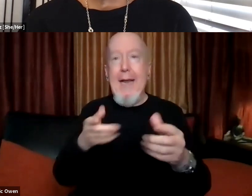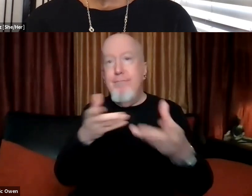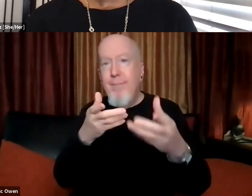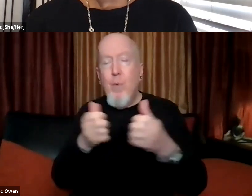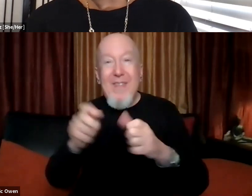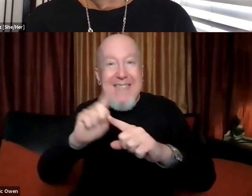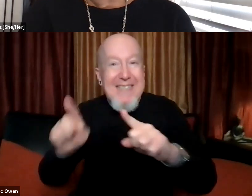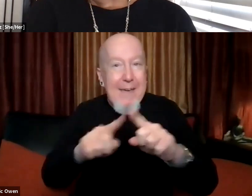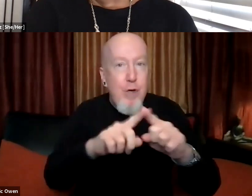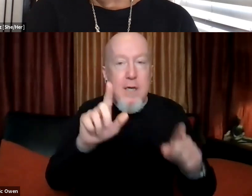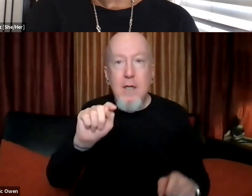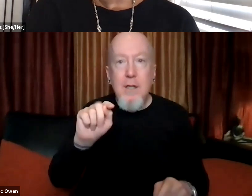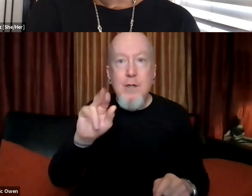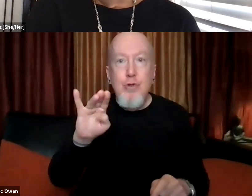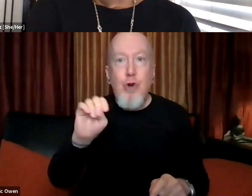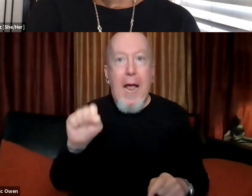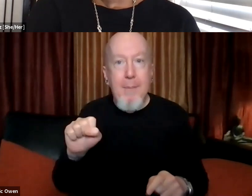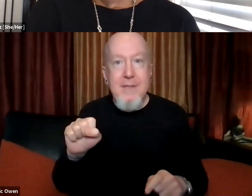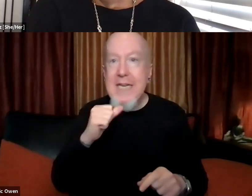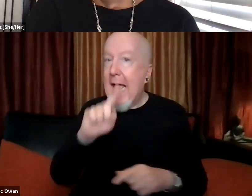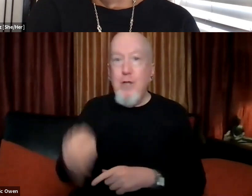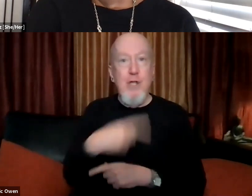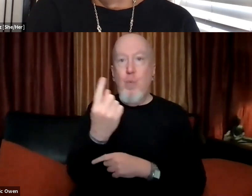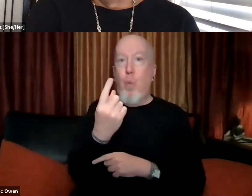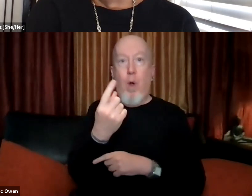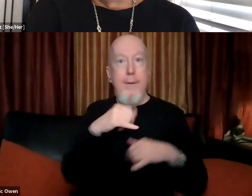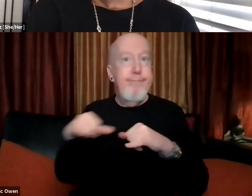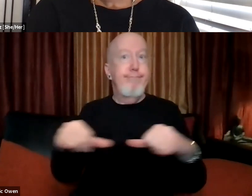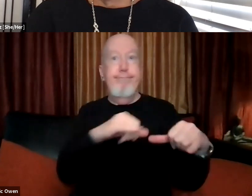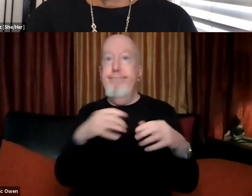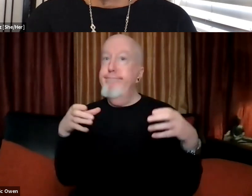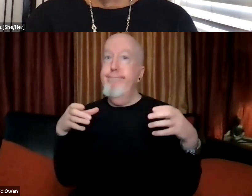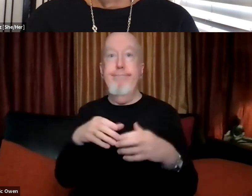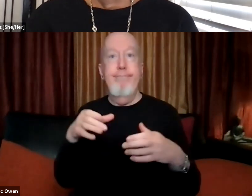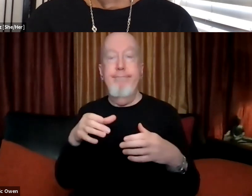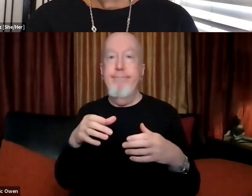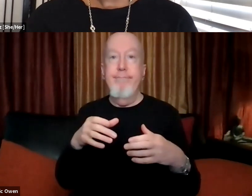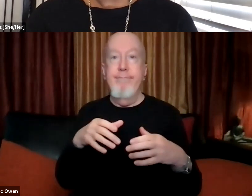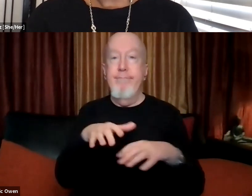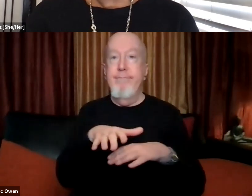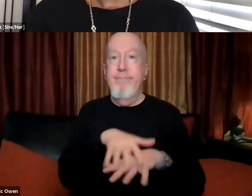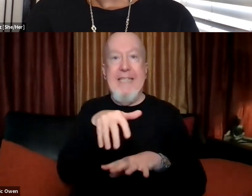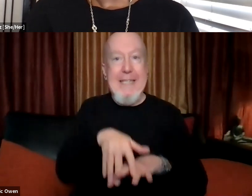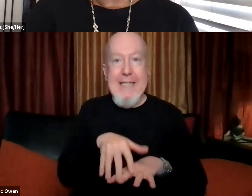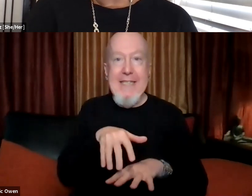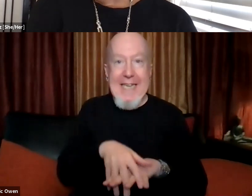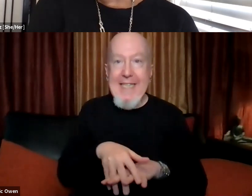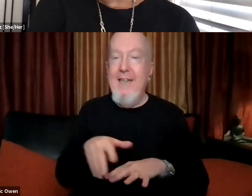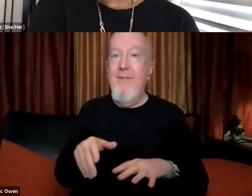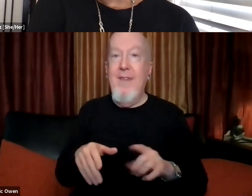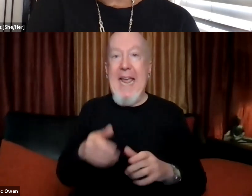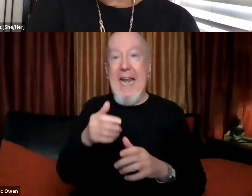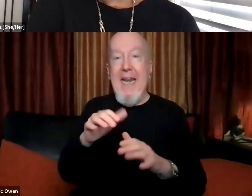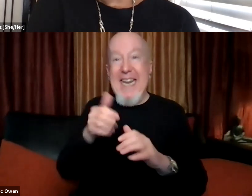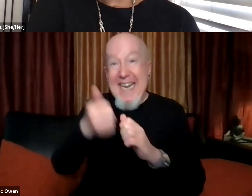Tribes are very different from one another and the way that they, uh, interacted with each other is unique in every part of the